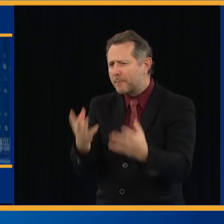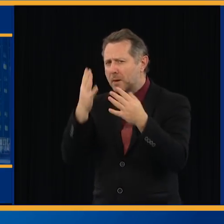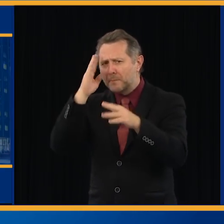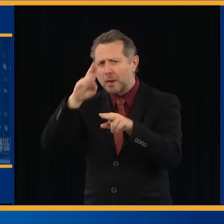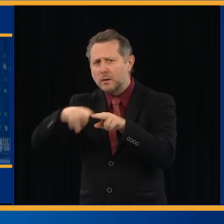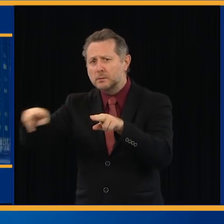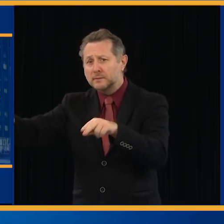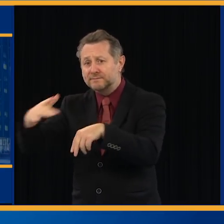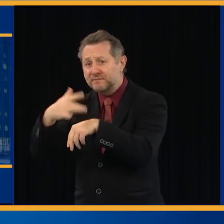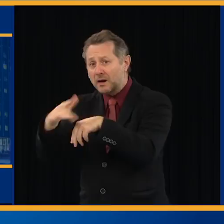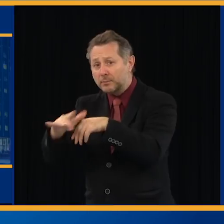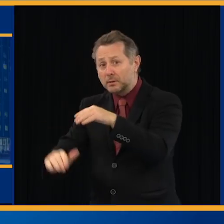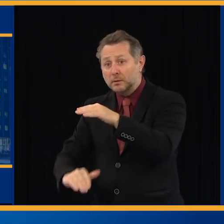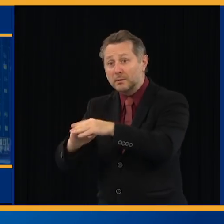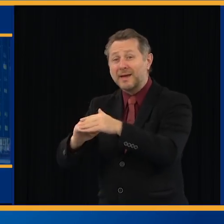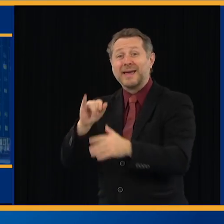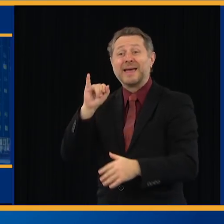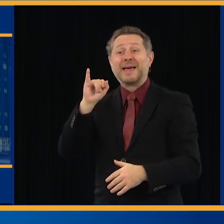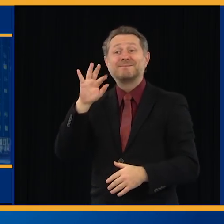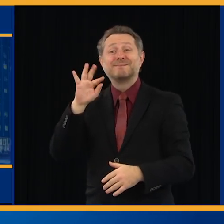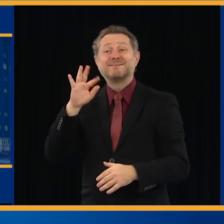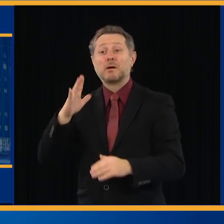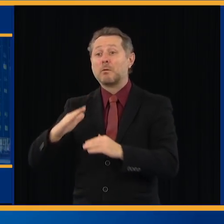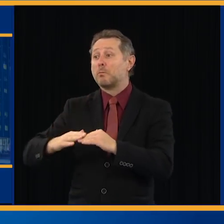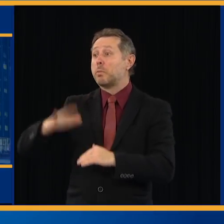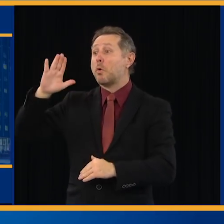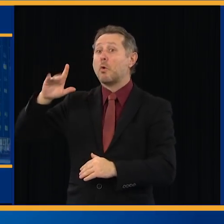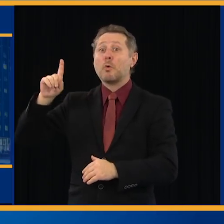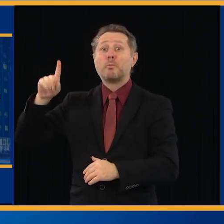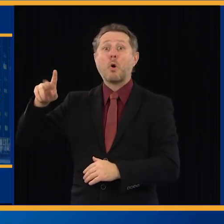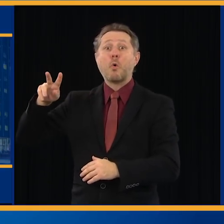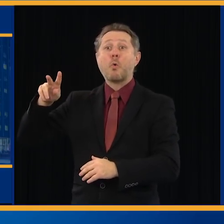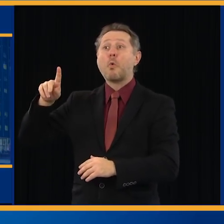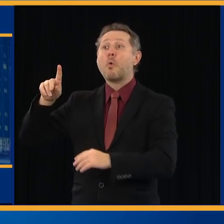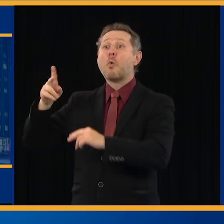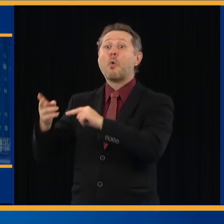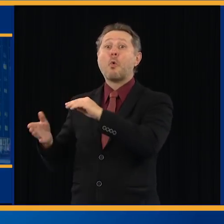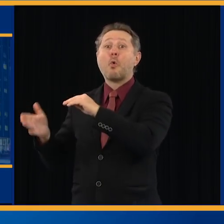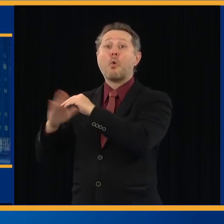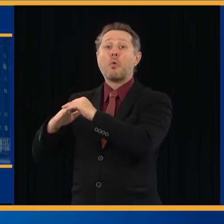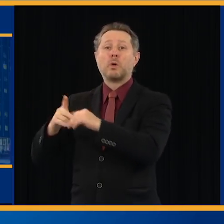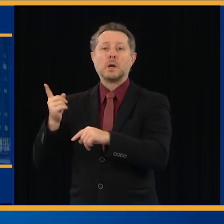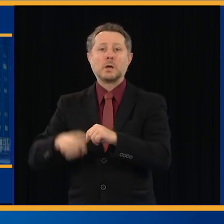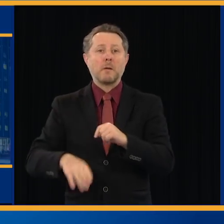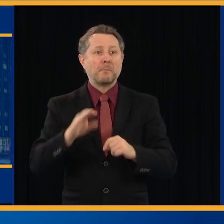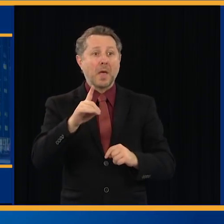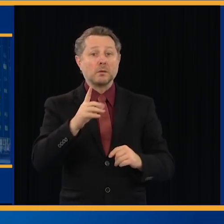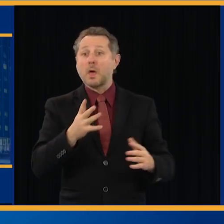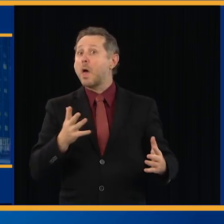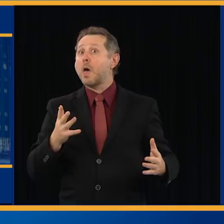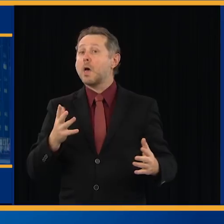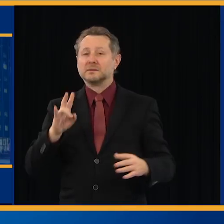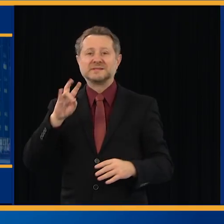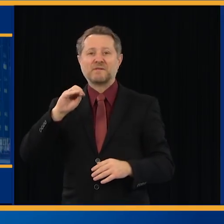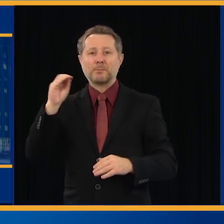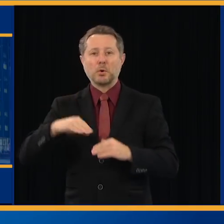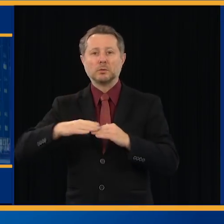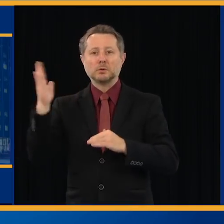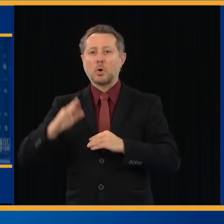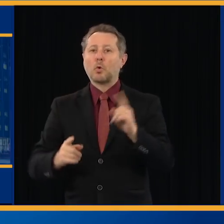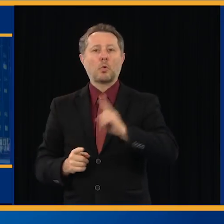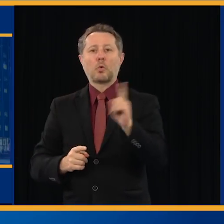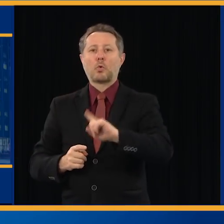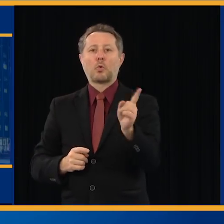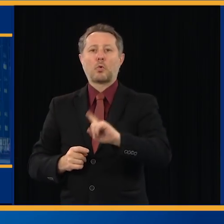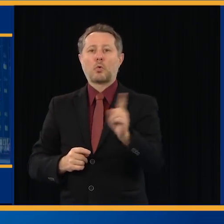of infection increases? Don't go above 70% capacity so you have a 30% buffer so we don't wind